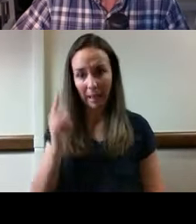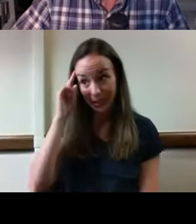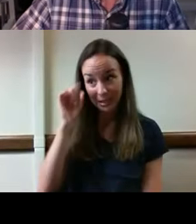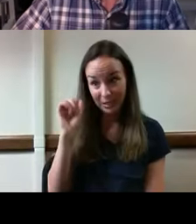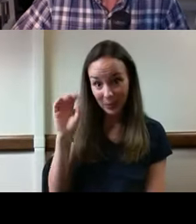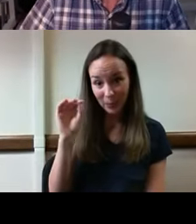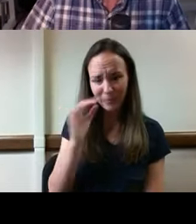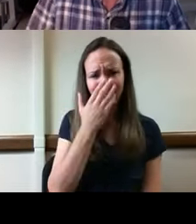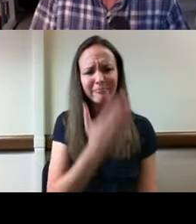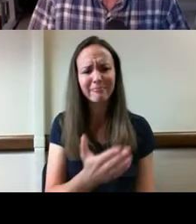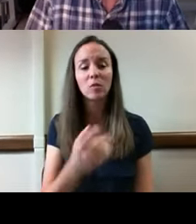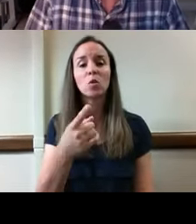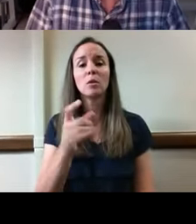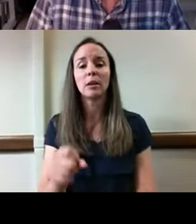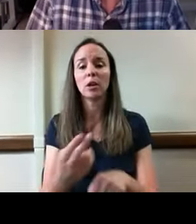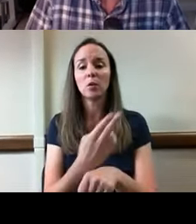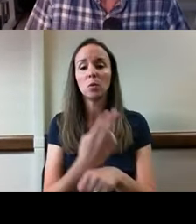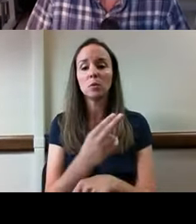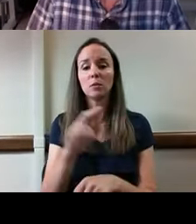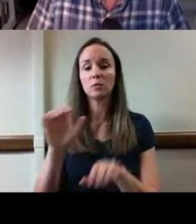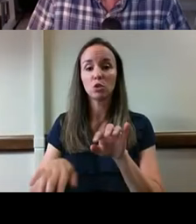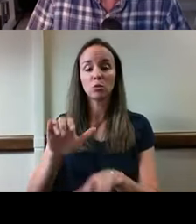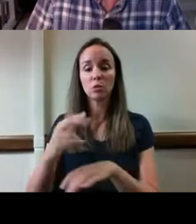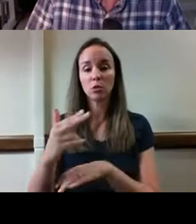Great. Thank you. So you can use chat now.